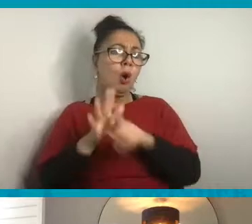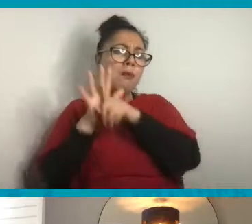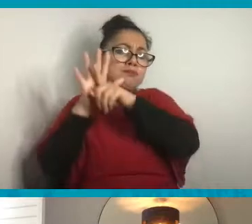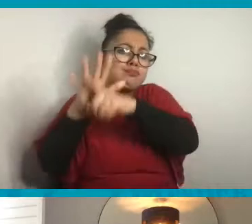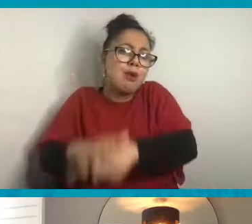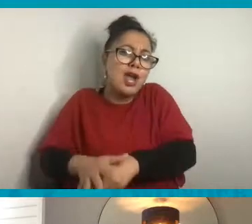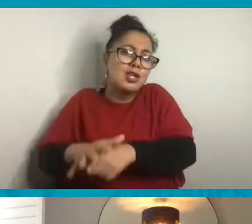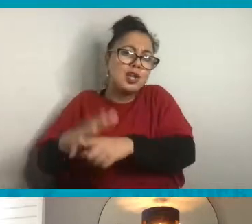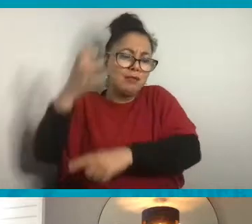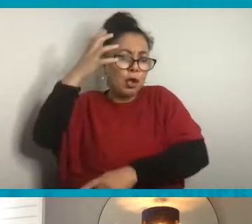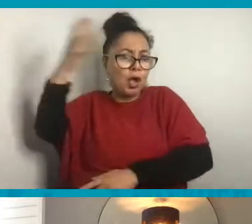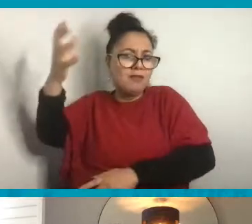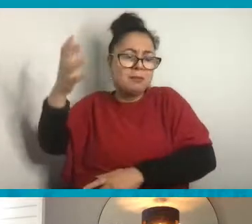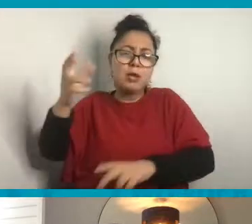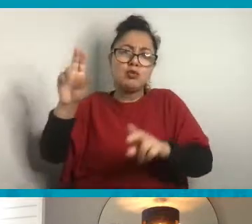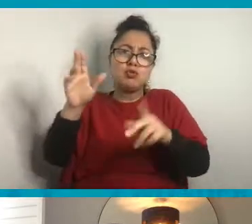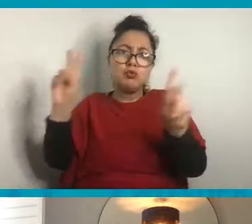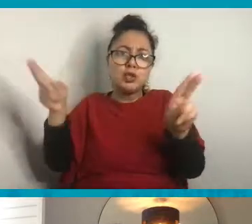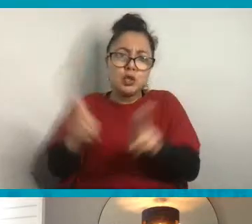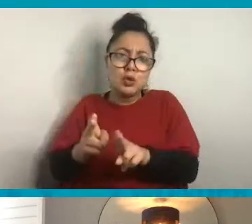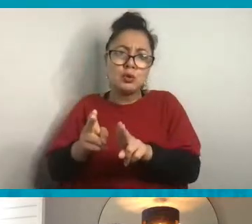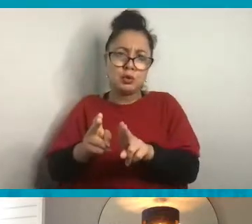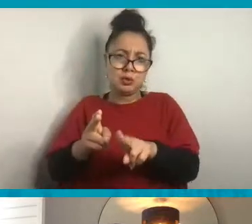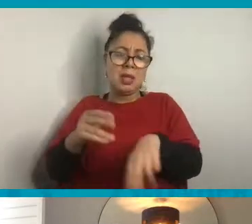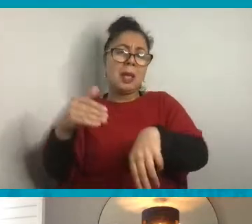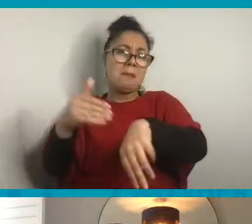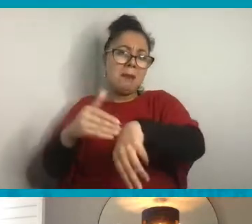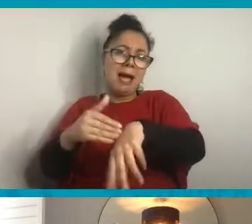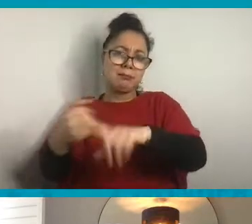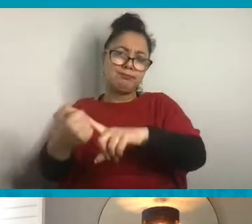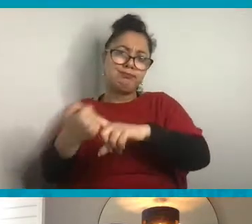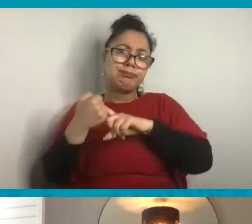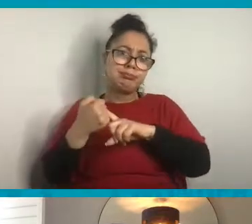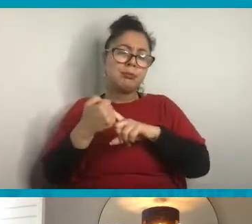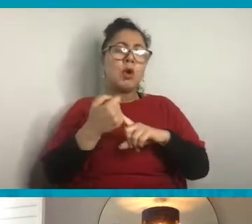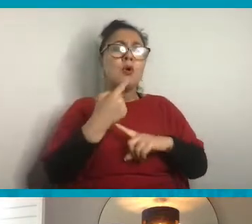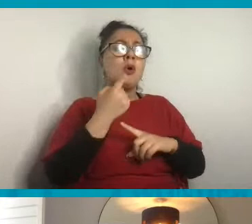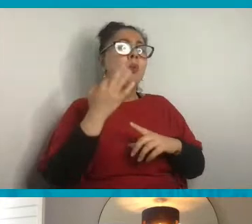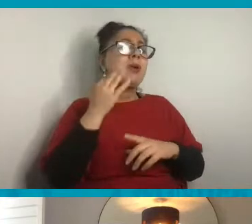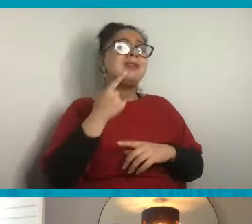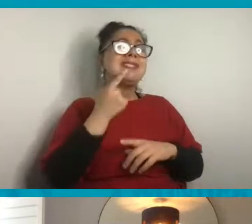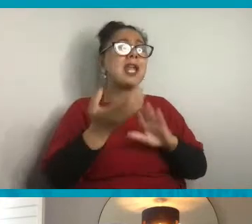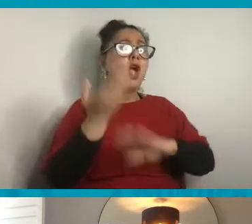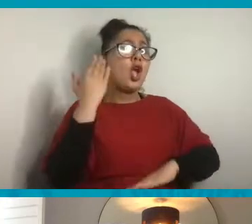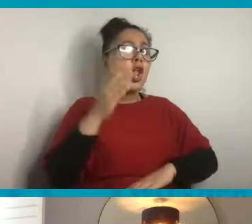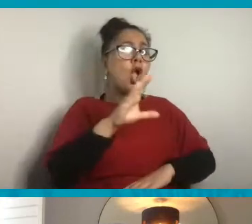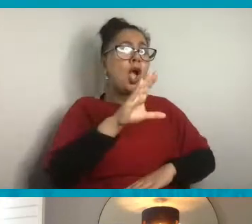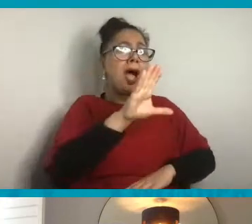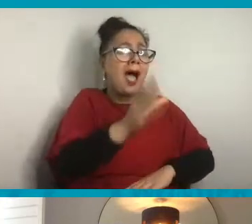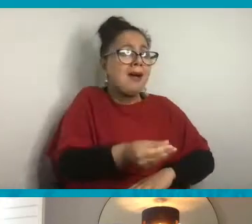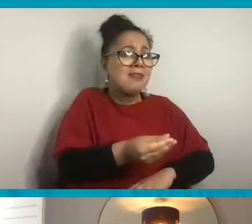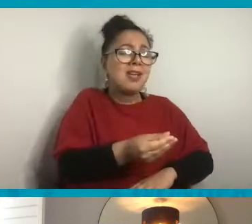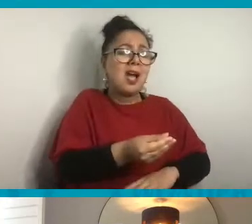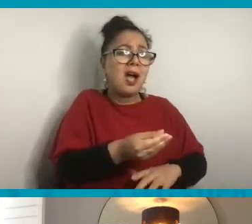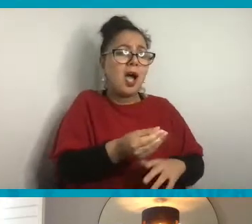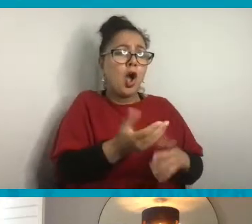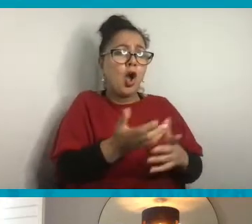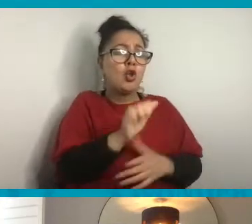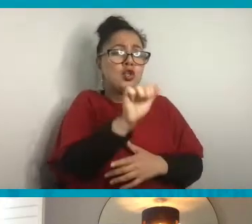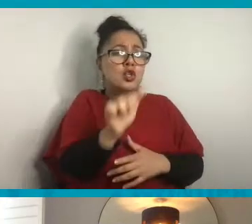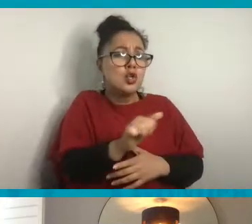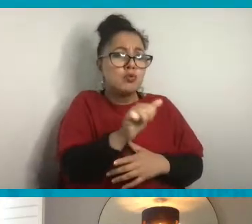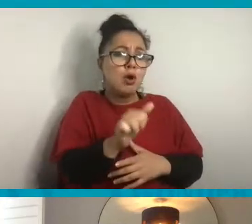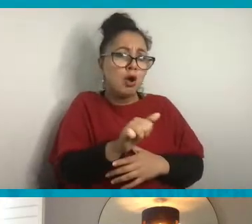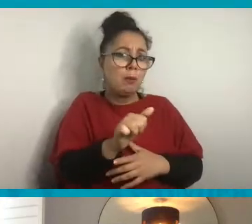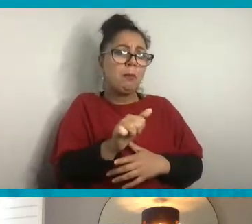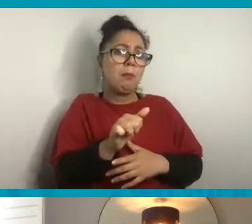And when you were saying like different continents, such as Africa or in Europe, I think you can see as well